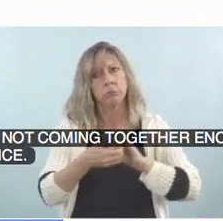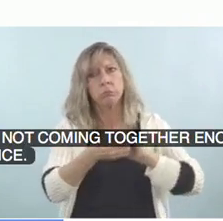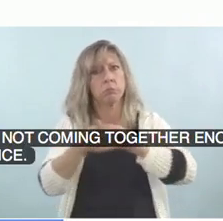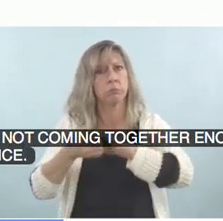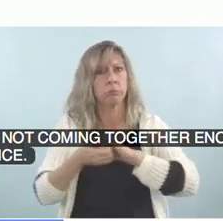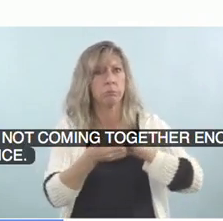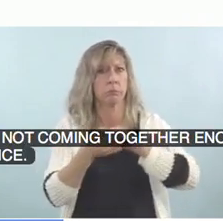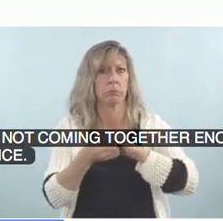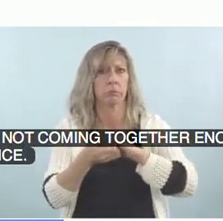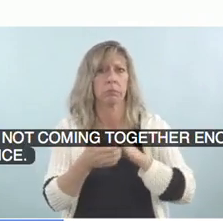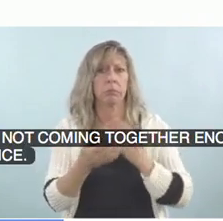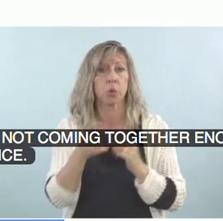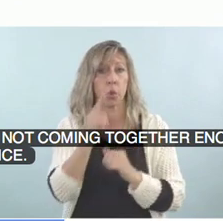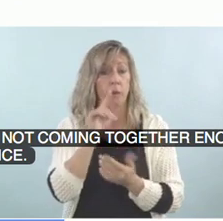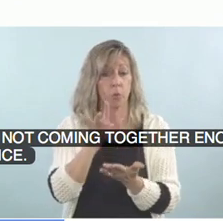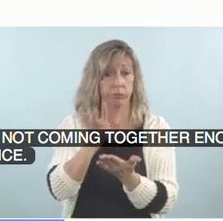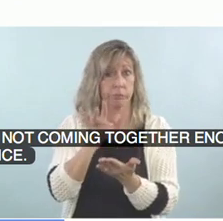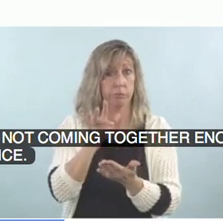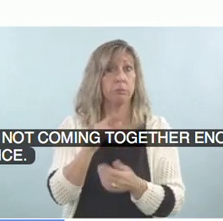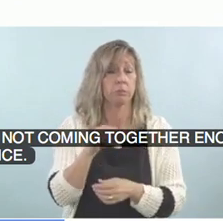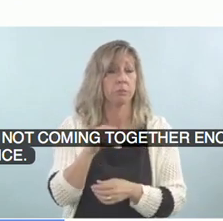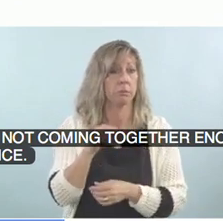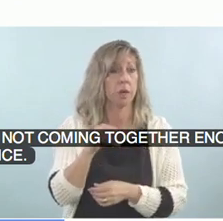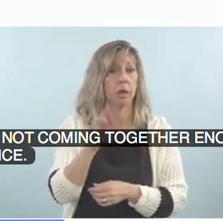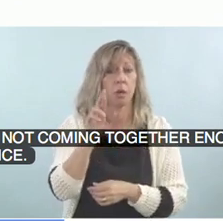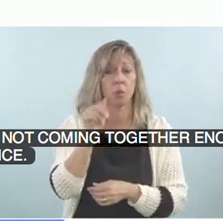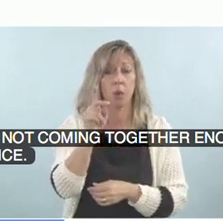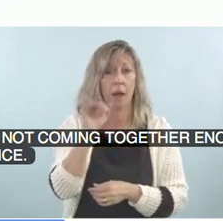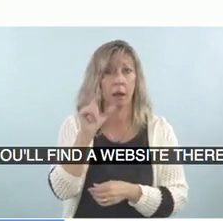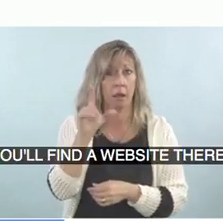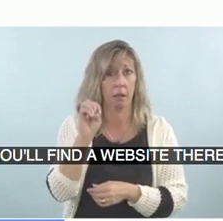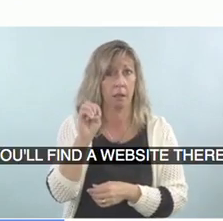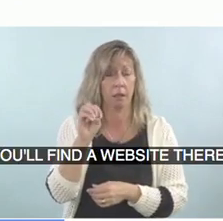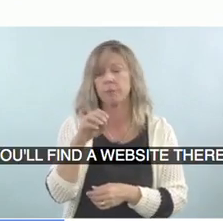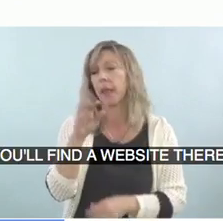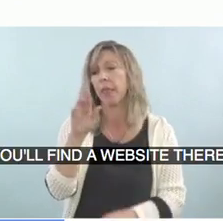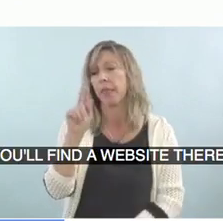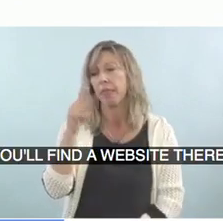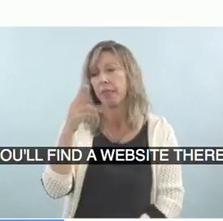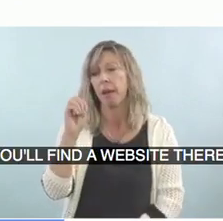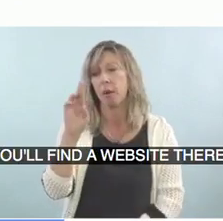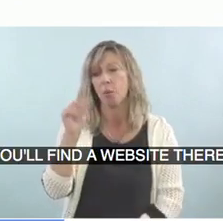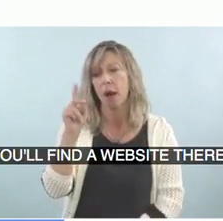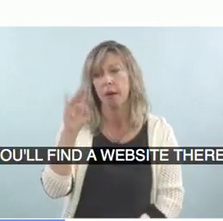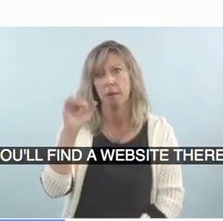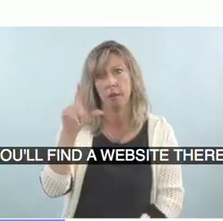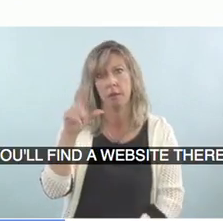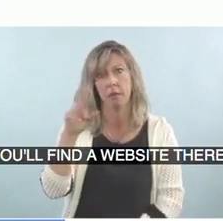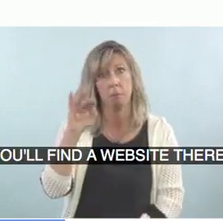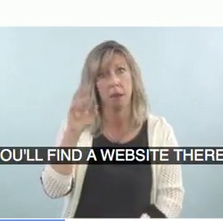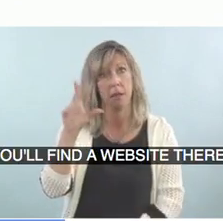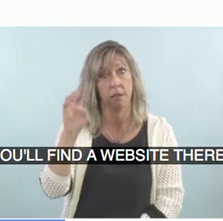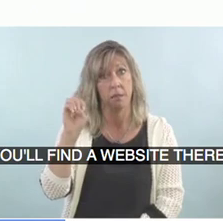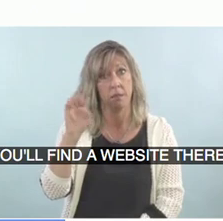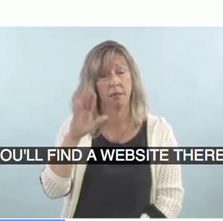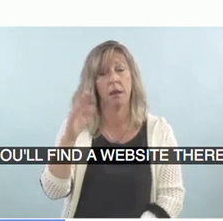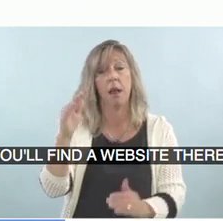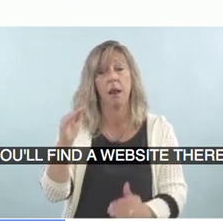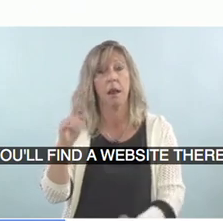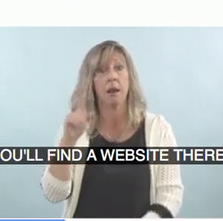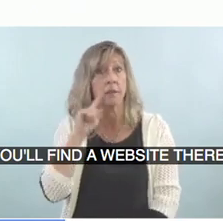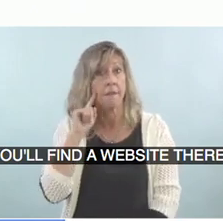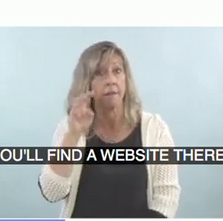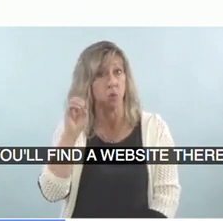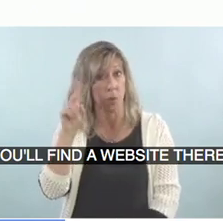middle death education, you'll find a website there and you can find resources about, about,